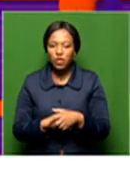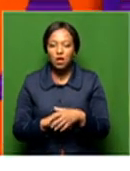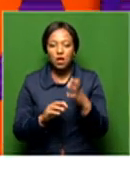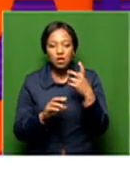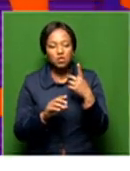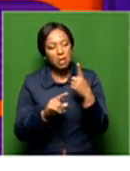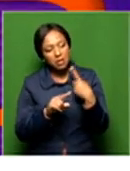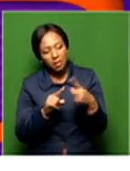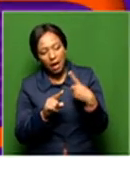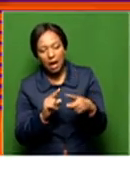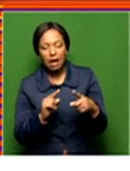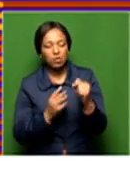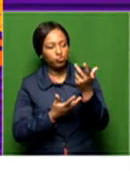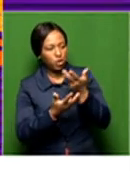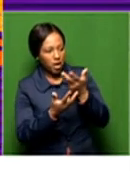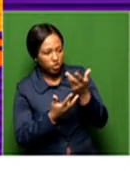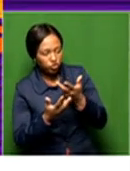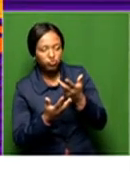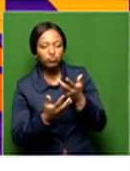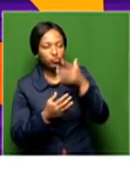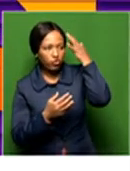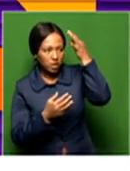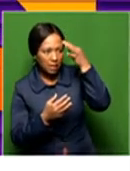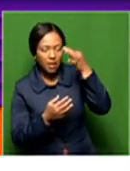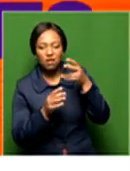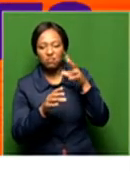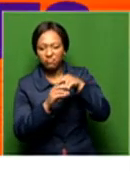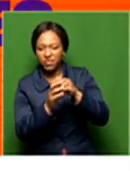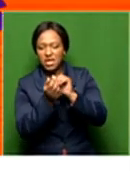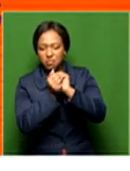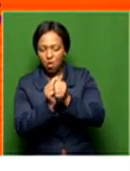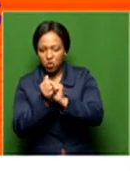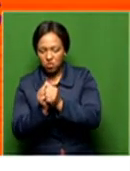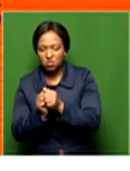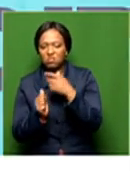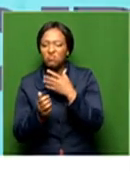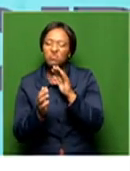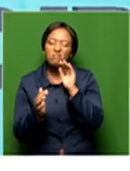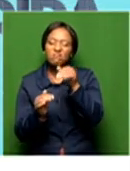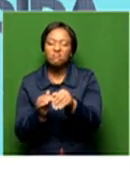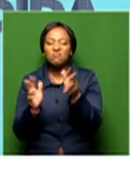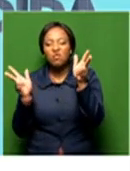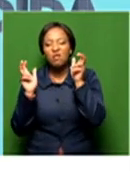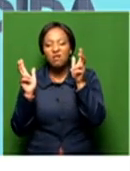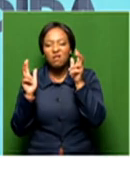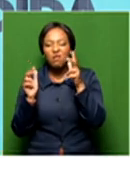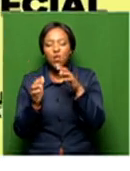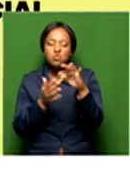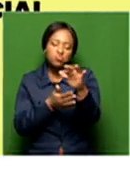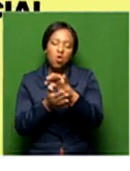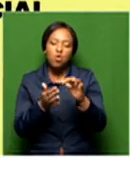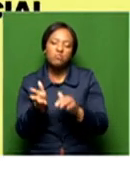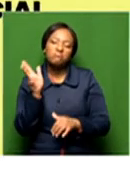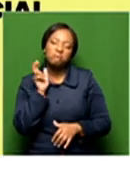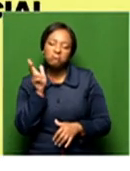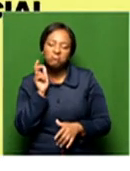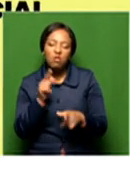play, to be engaged in gaming as part of e-sports. You can be there to go listen to that story being told. You could